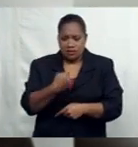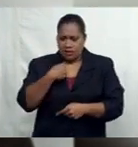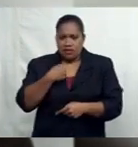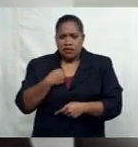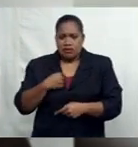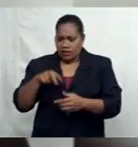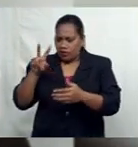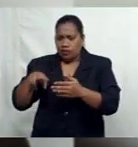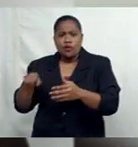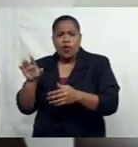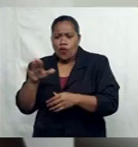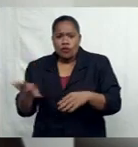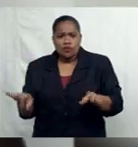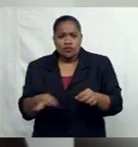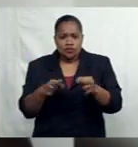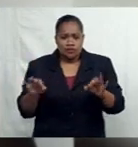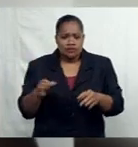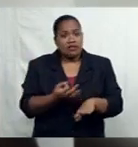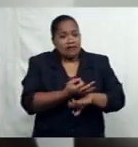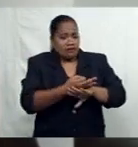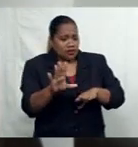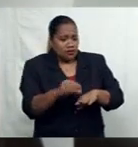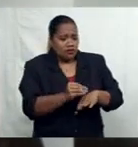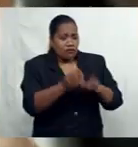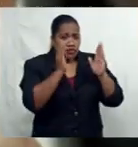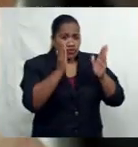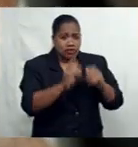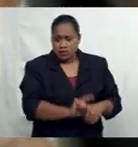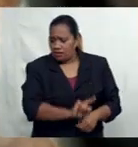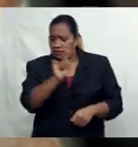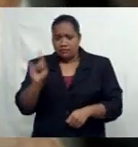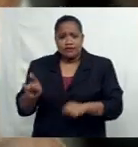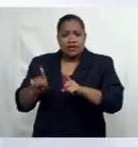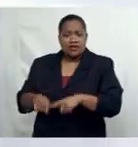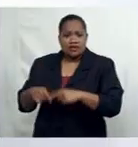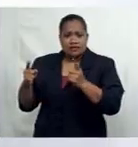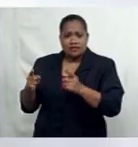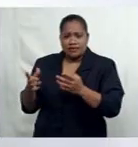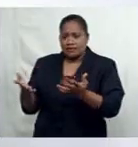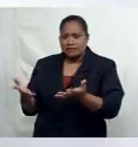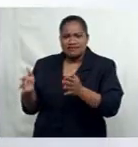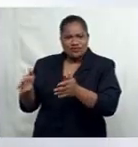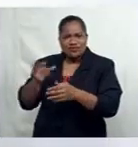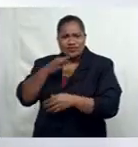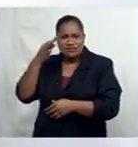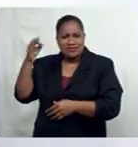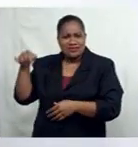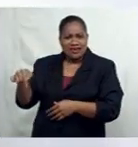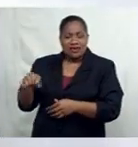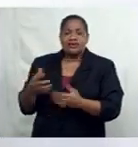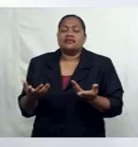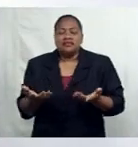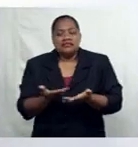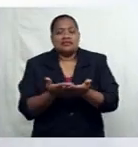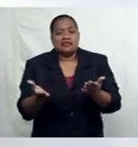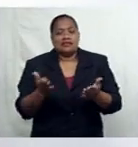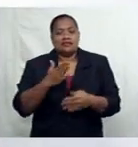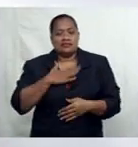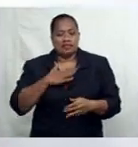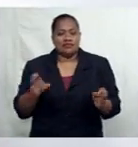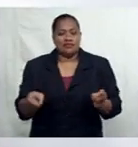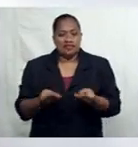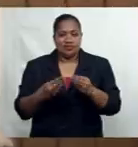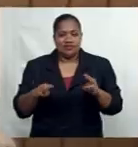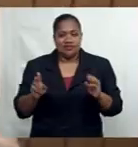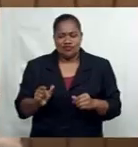songs, just fresh from church, jumping into a different, whole new scene. So that's how my musical career started.